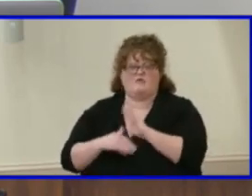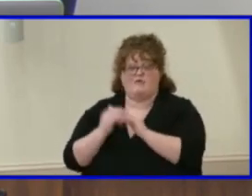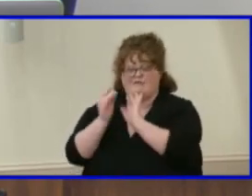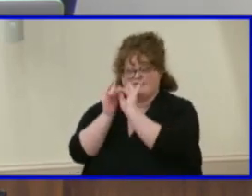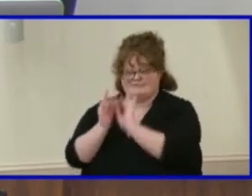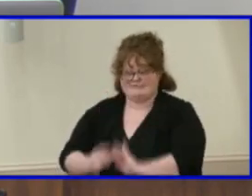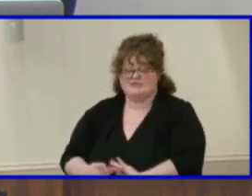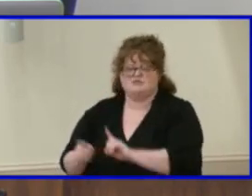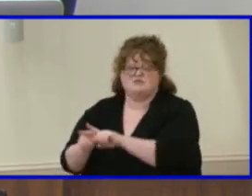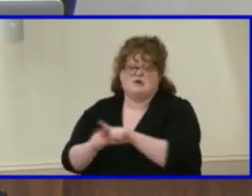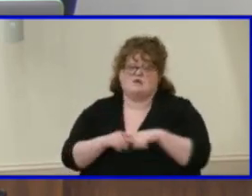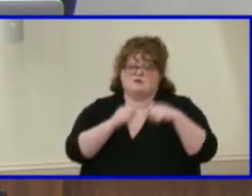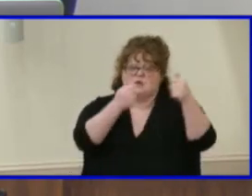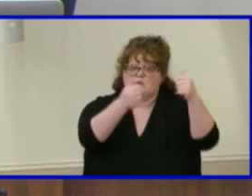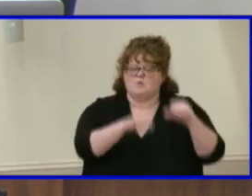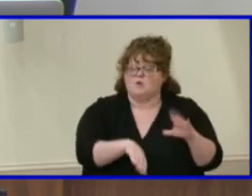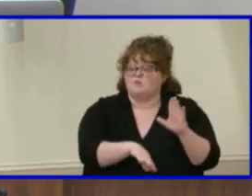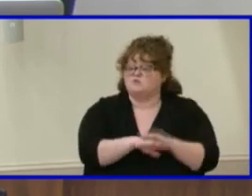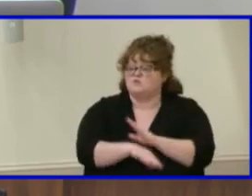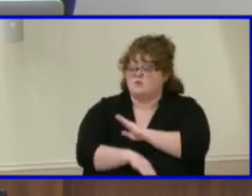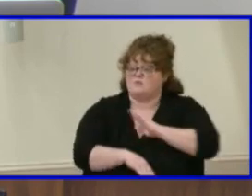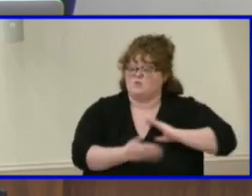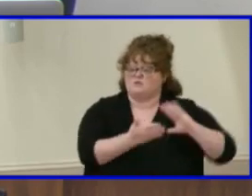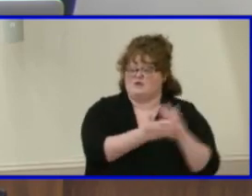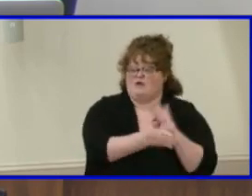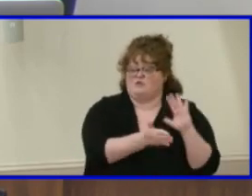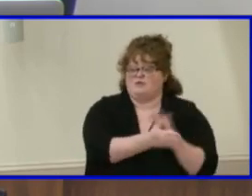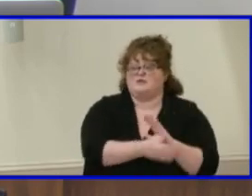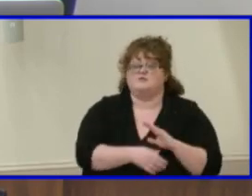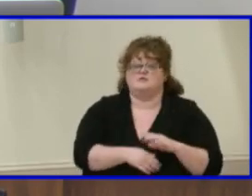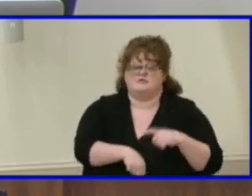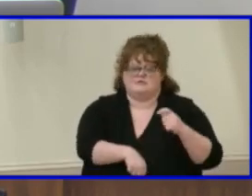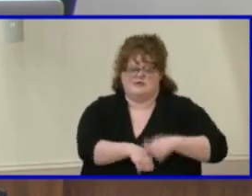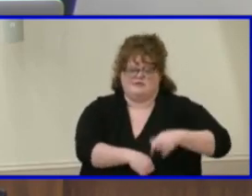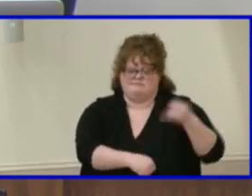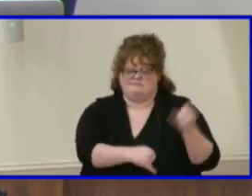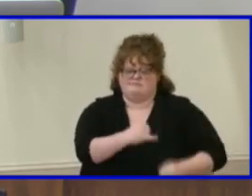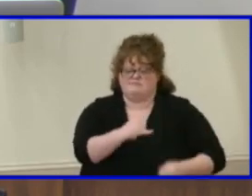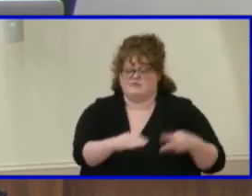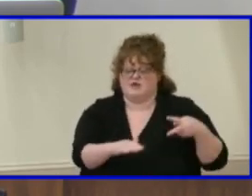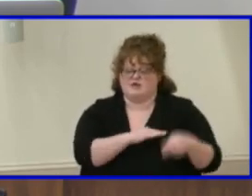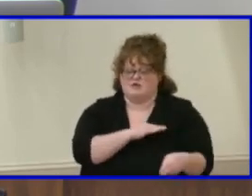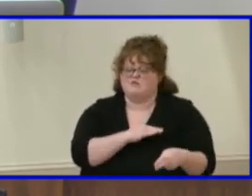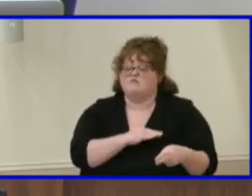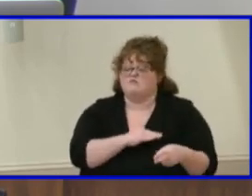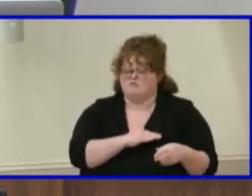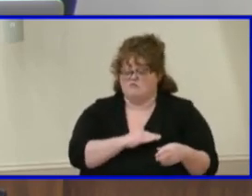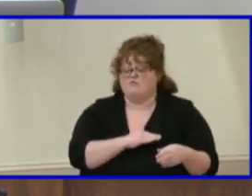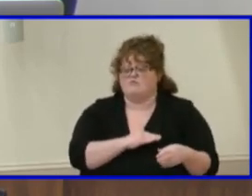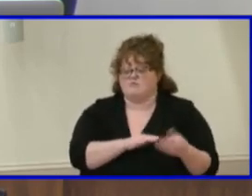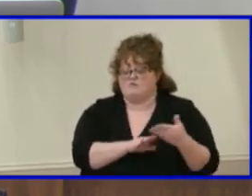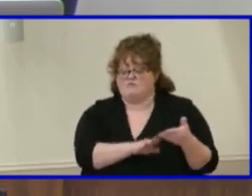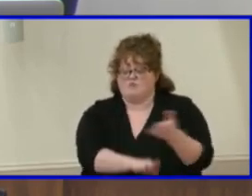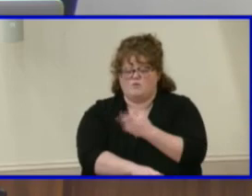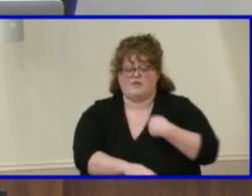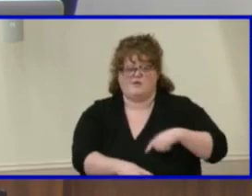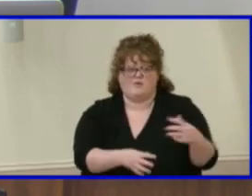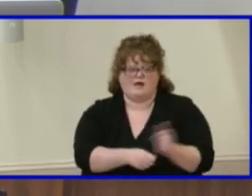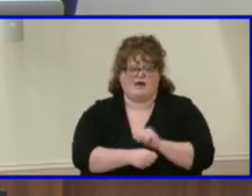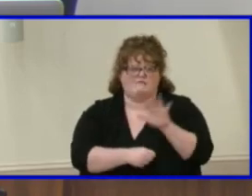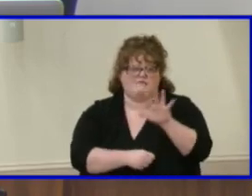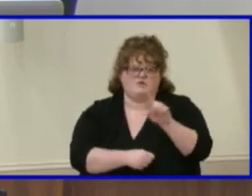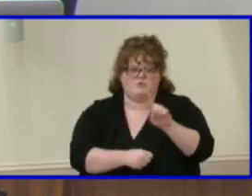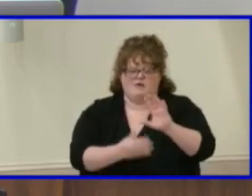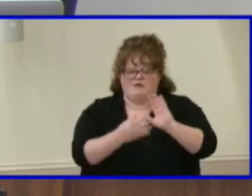also been posted in board docs. As of the cutoff timeframe, we've received 51 comments, and those comments have been duly